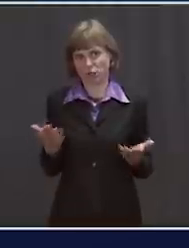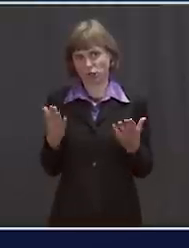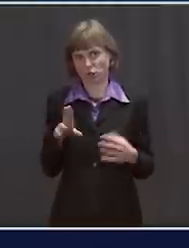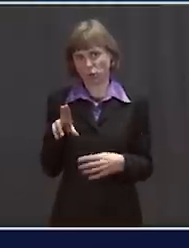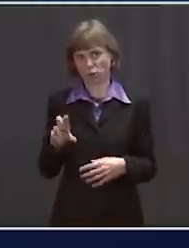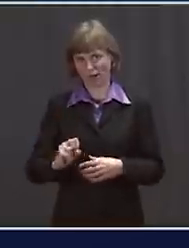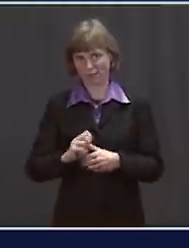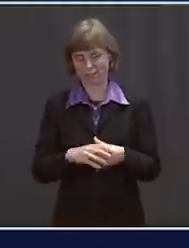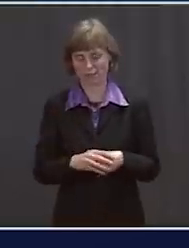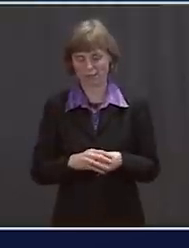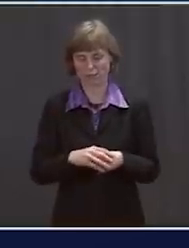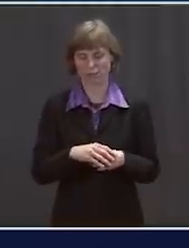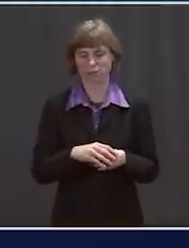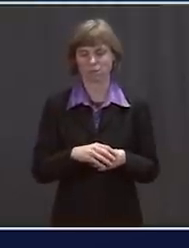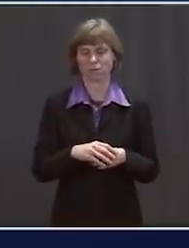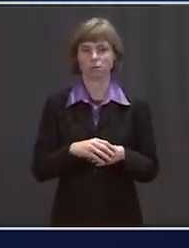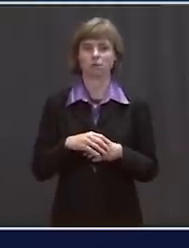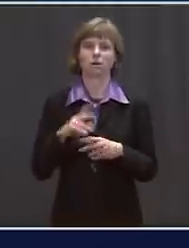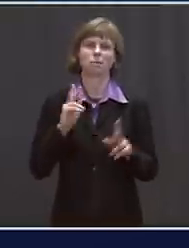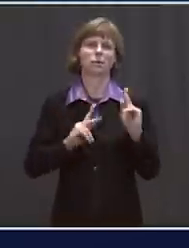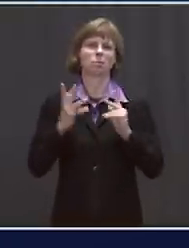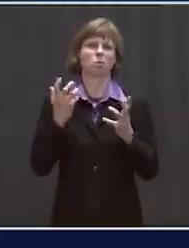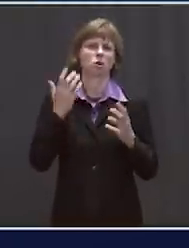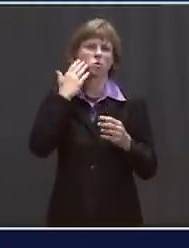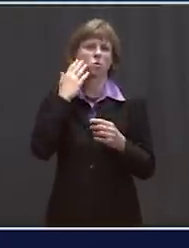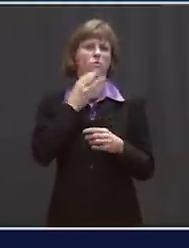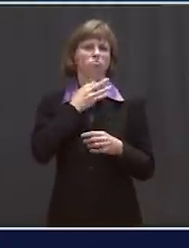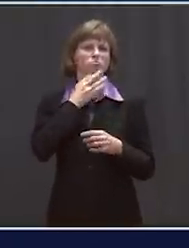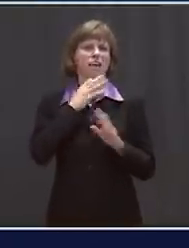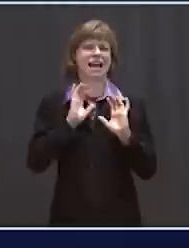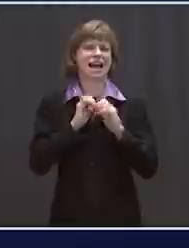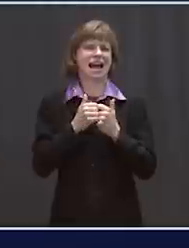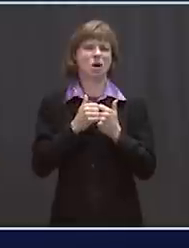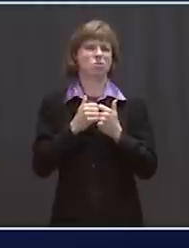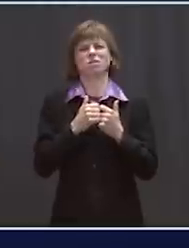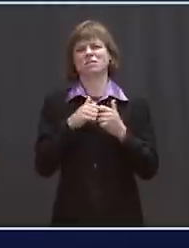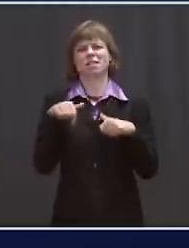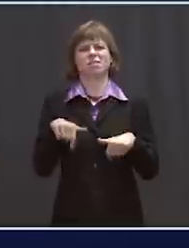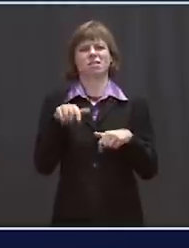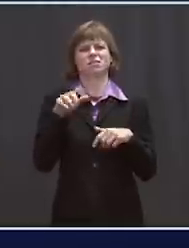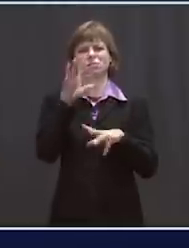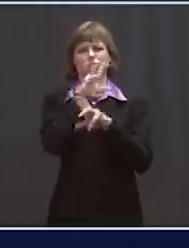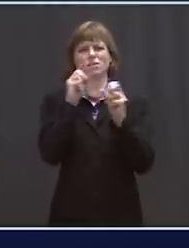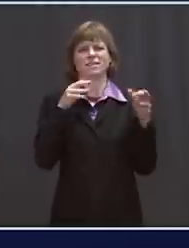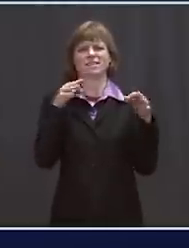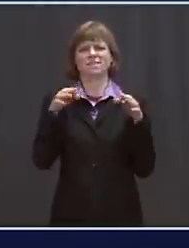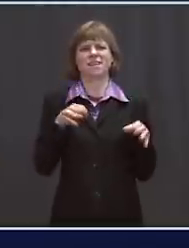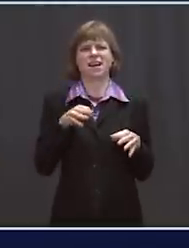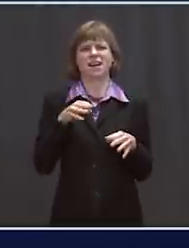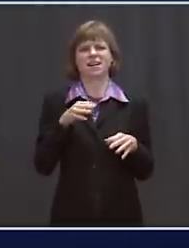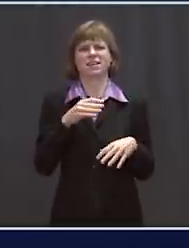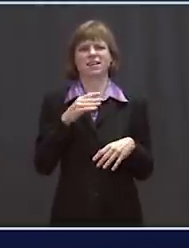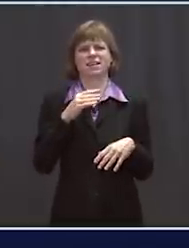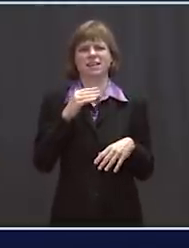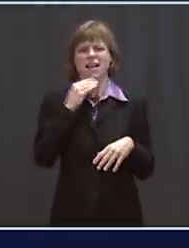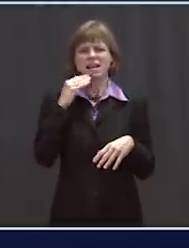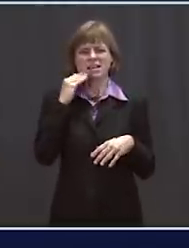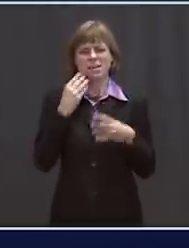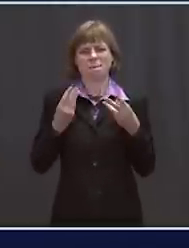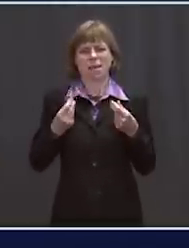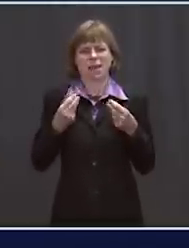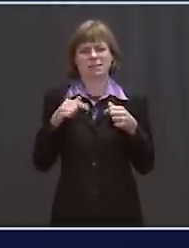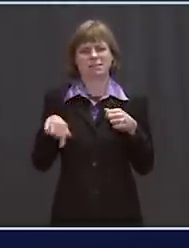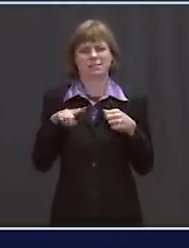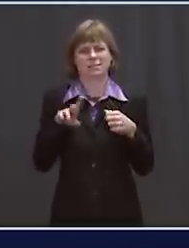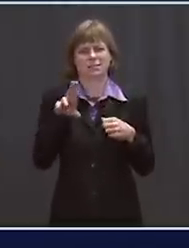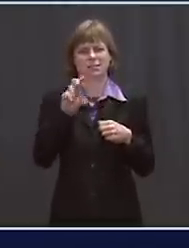know, how does this administration define the term domestic terrorist? Ms. In what way? Well, does